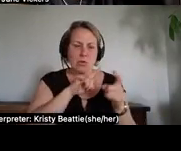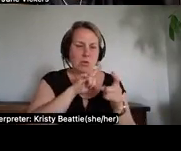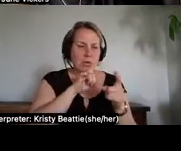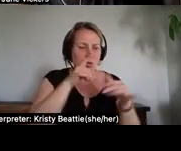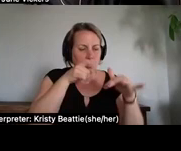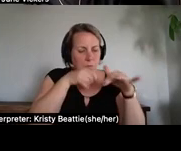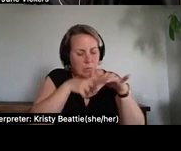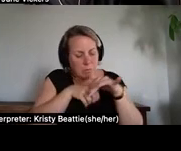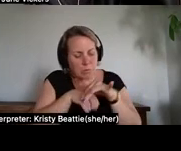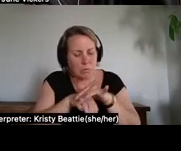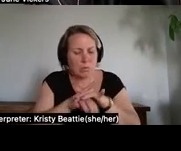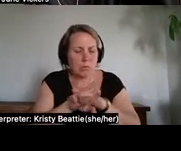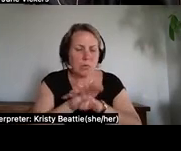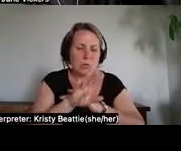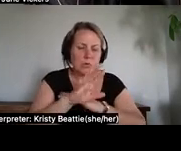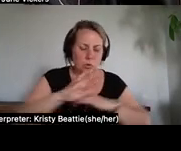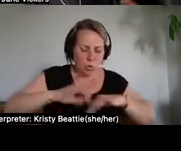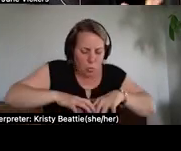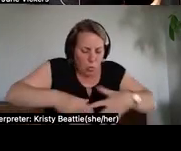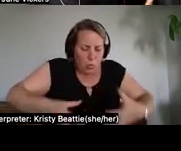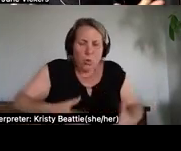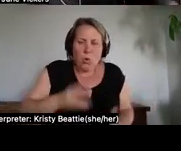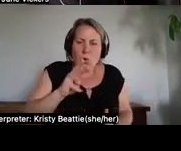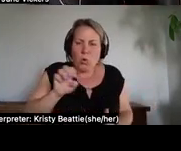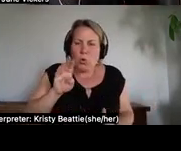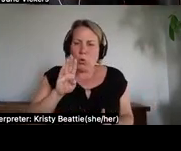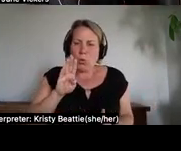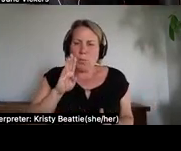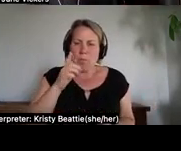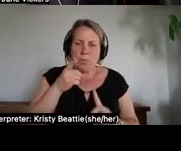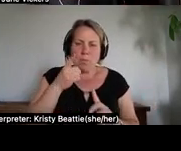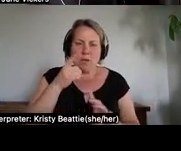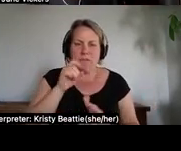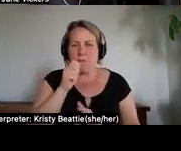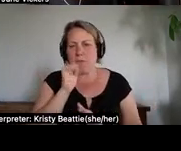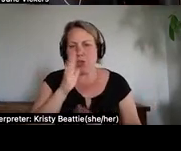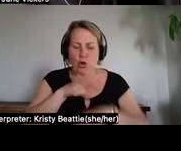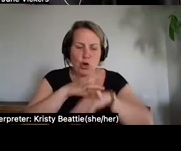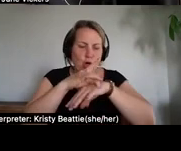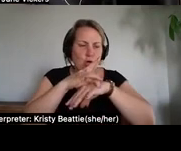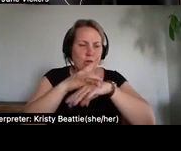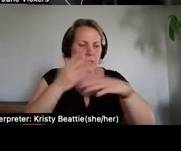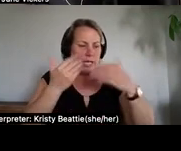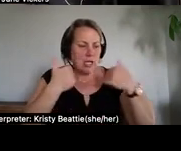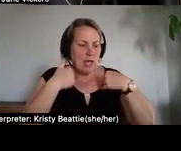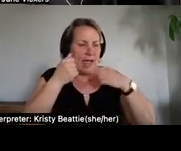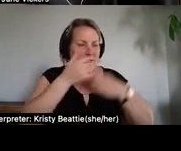of mother earth to be cleansed by heat by the heat of rocks that